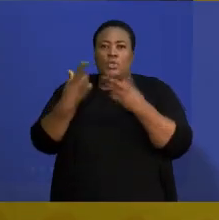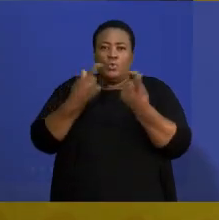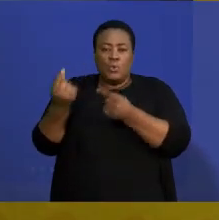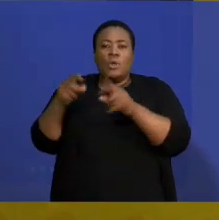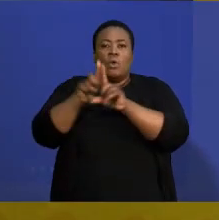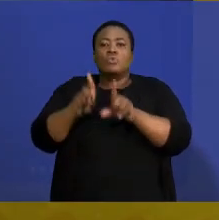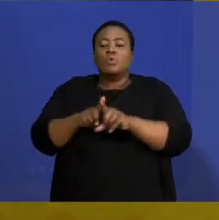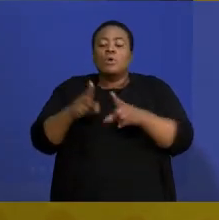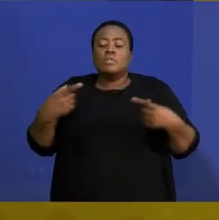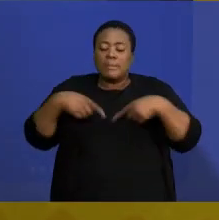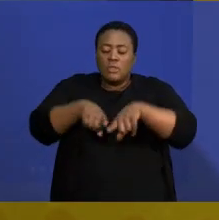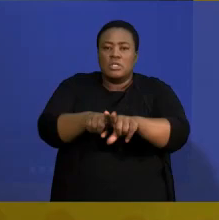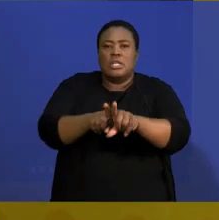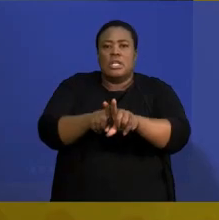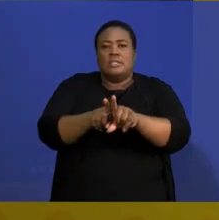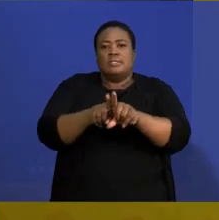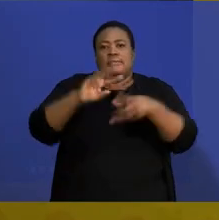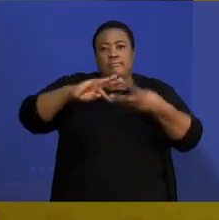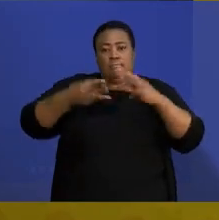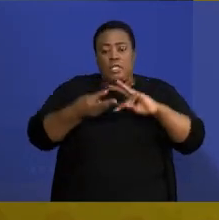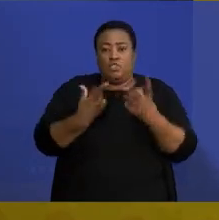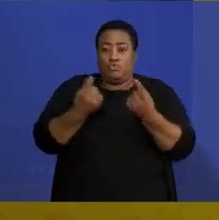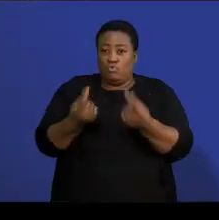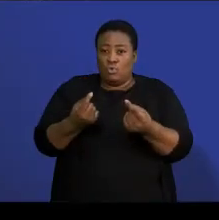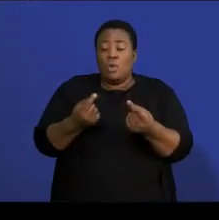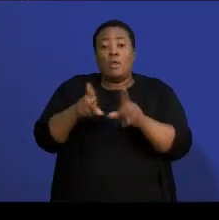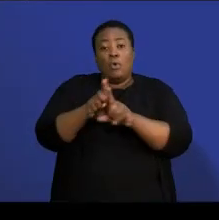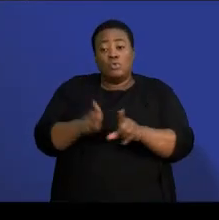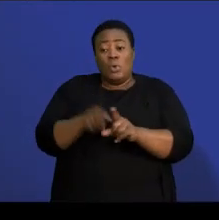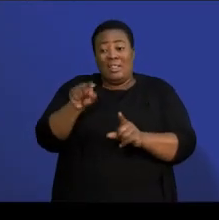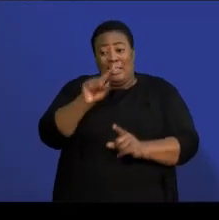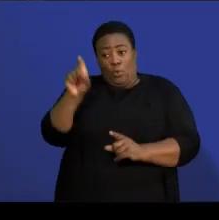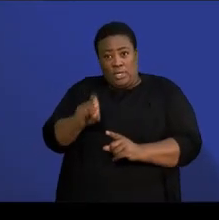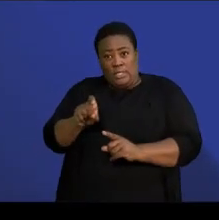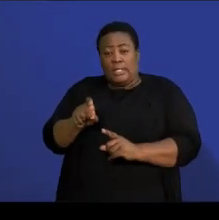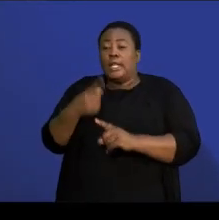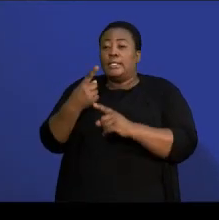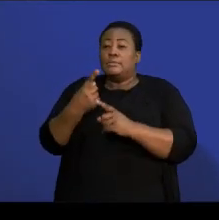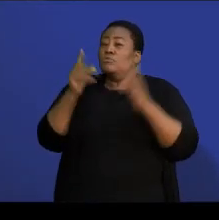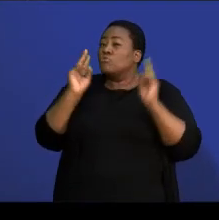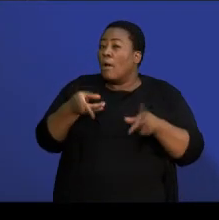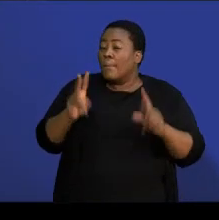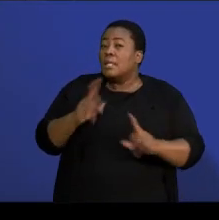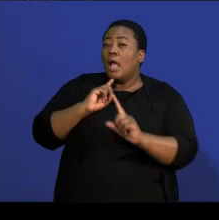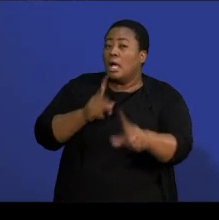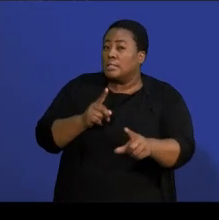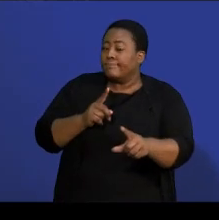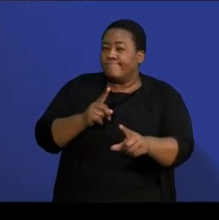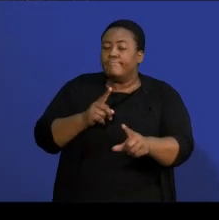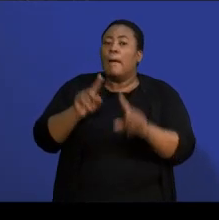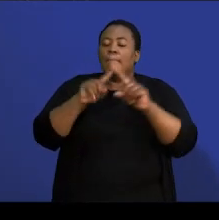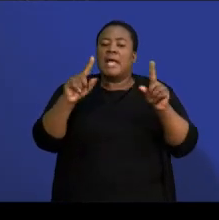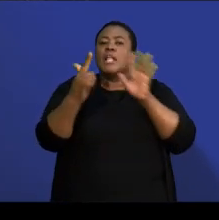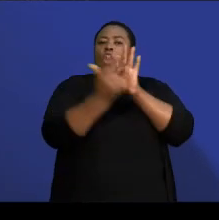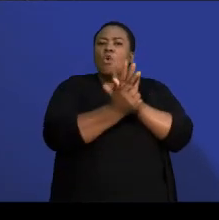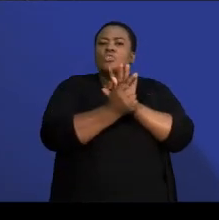that that last question that you always run away from, but I believe that you are no longer going to do that. It's some laws of exponents that you need to